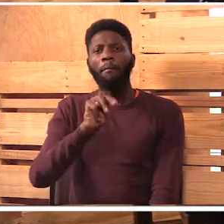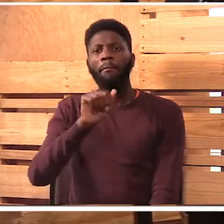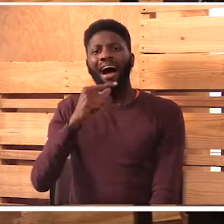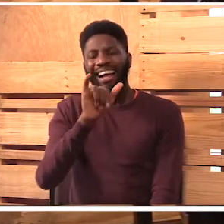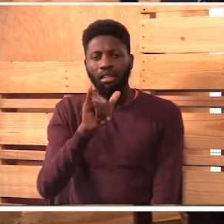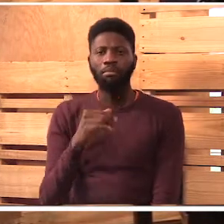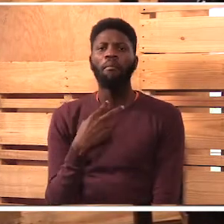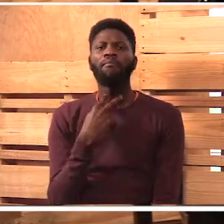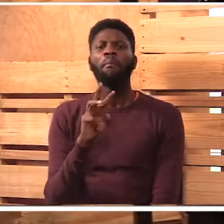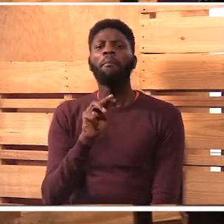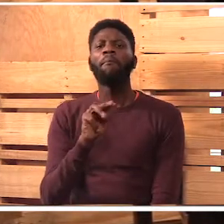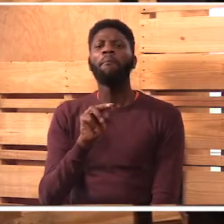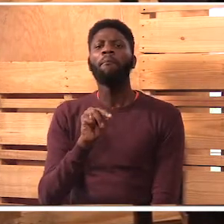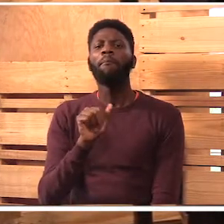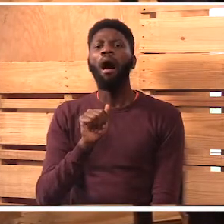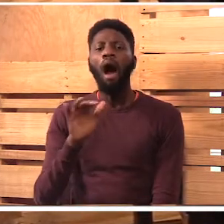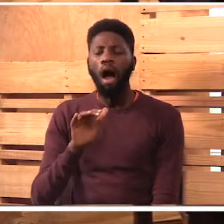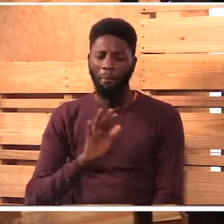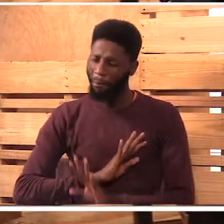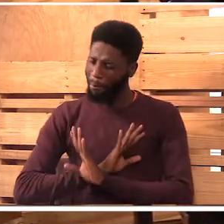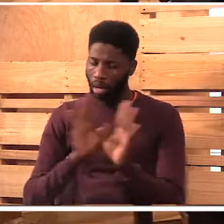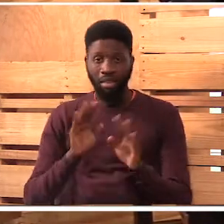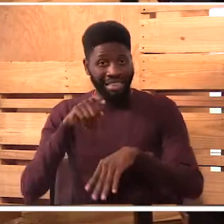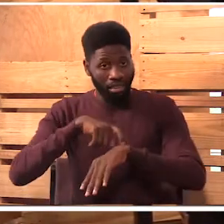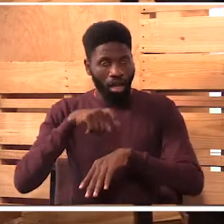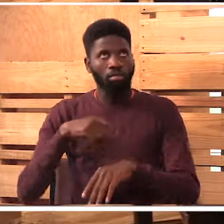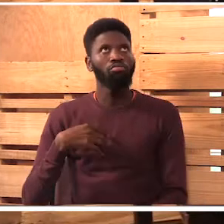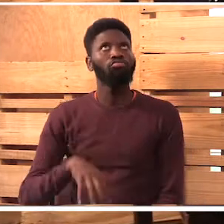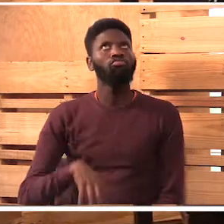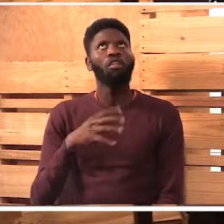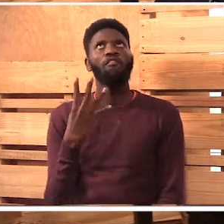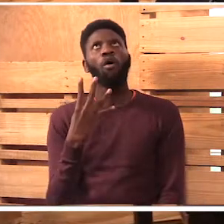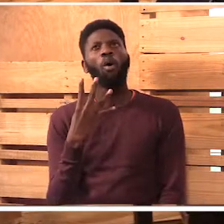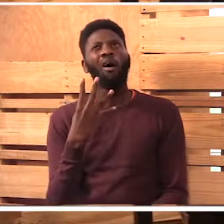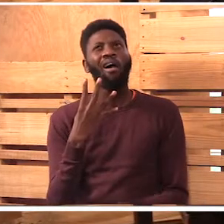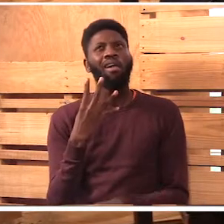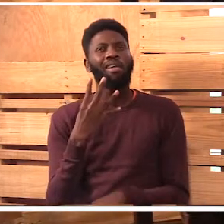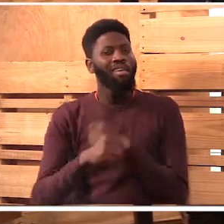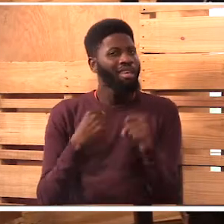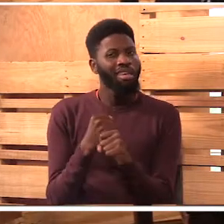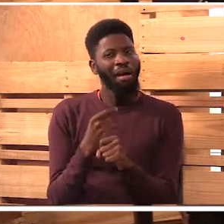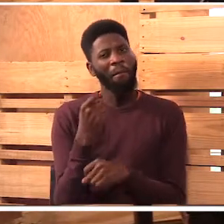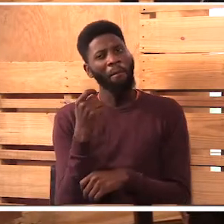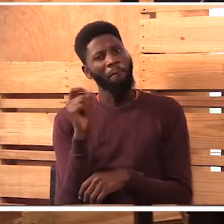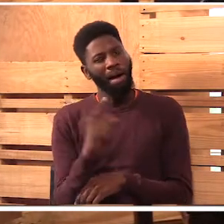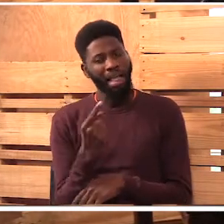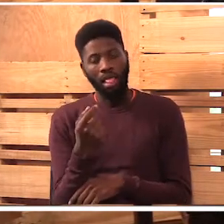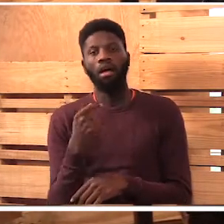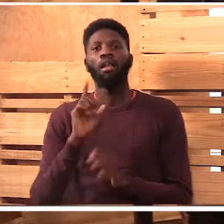more you. So, when I reached four and few months, that's when I realized Shiko.